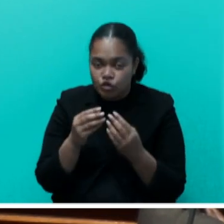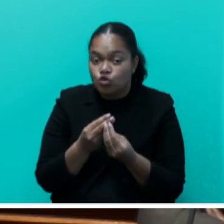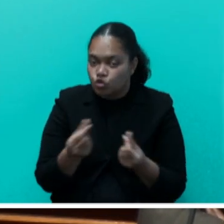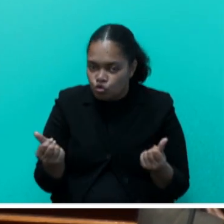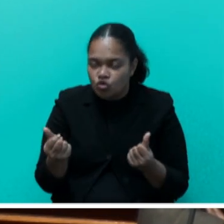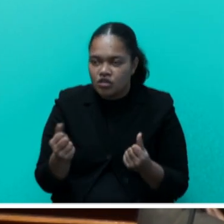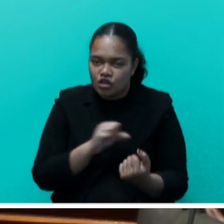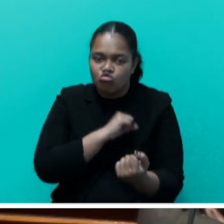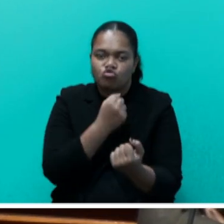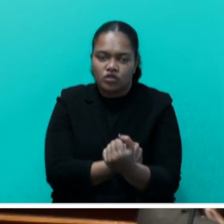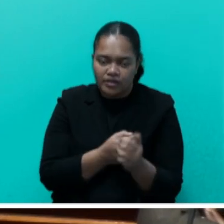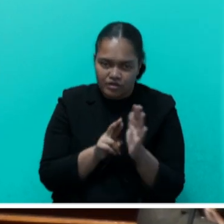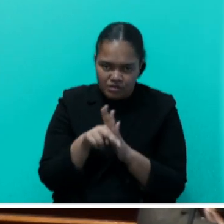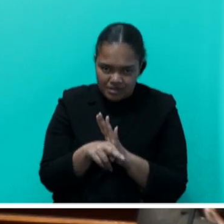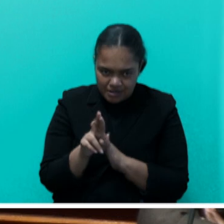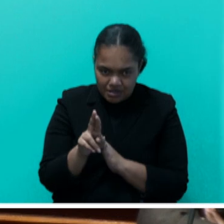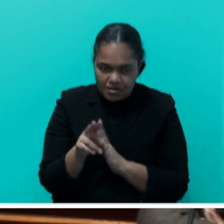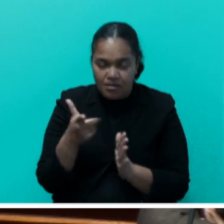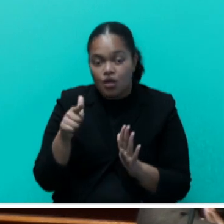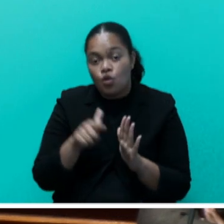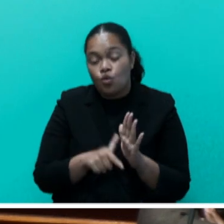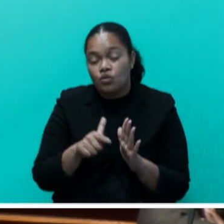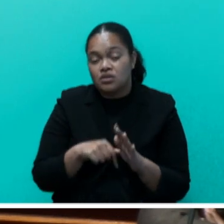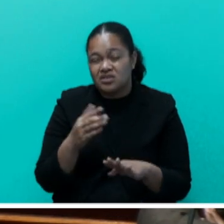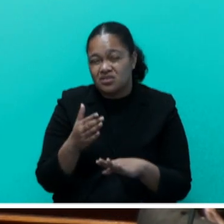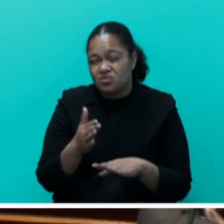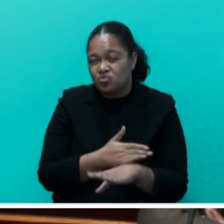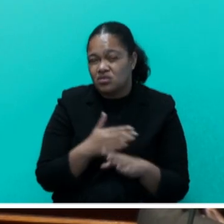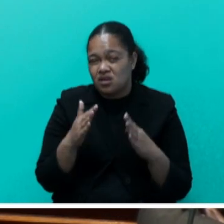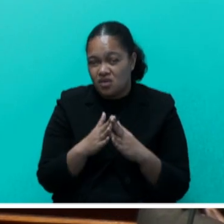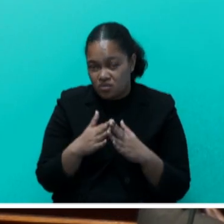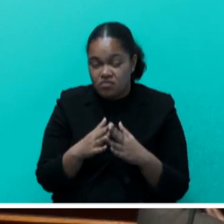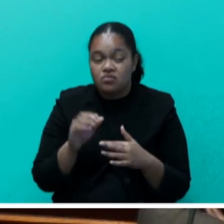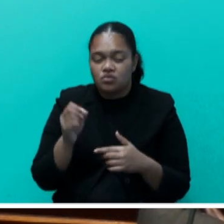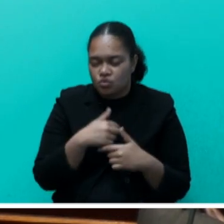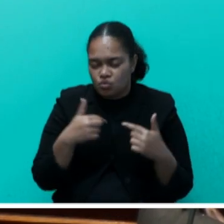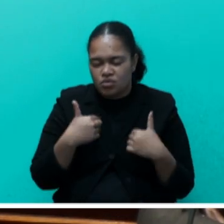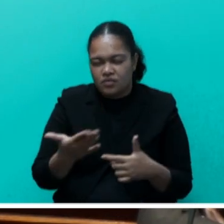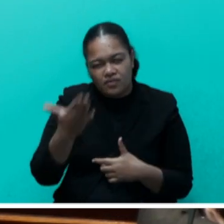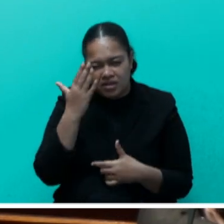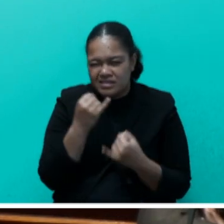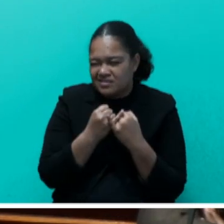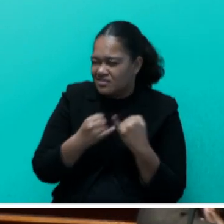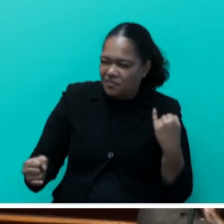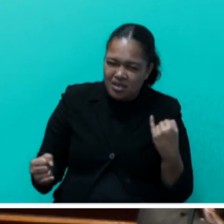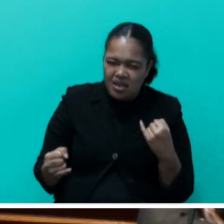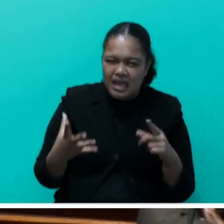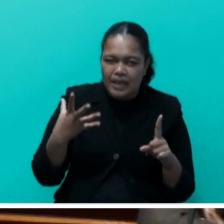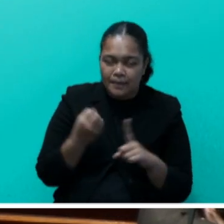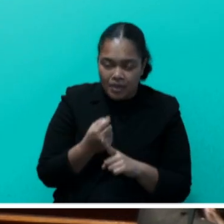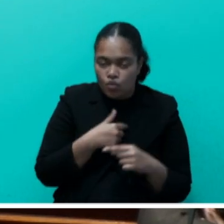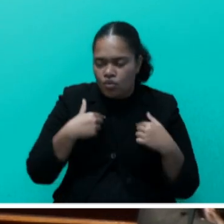our resilience. And despite being the lowest greenhouse decimeters, we face the most severe climate impacts. We must